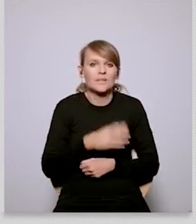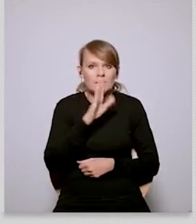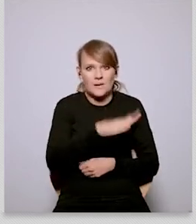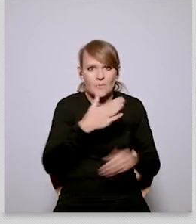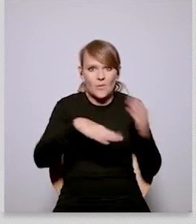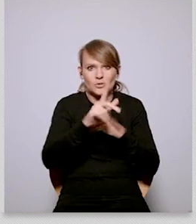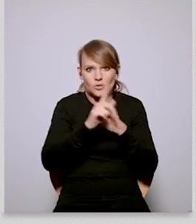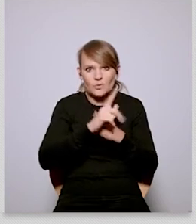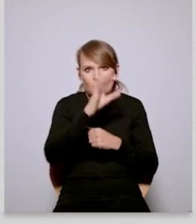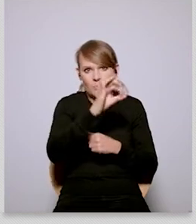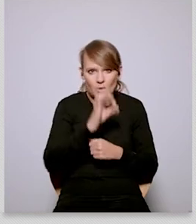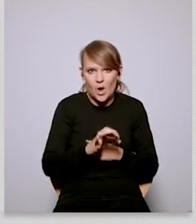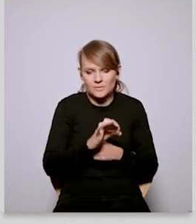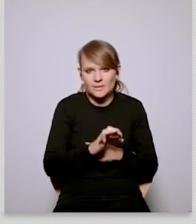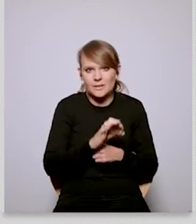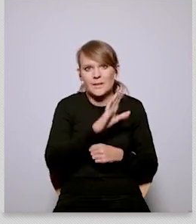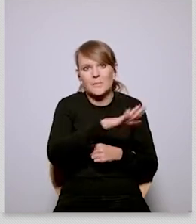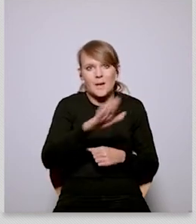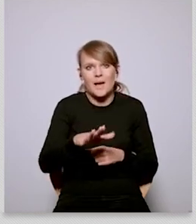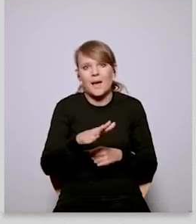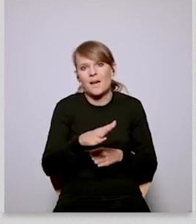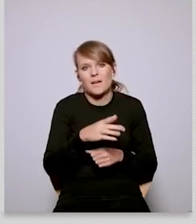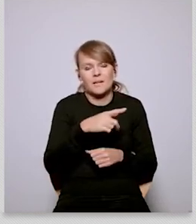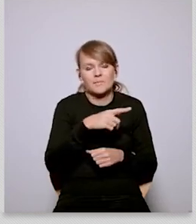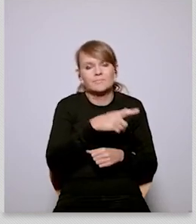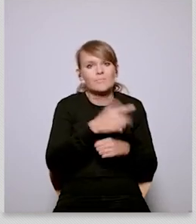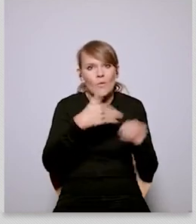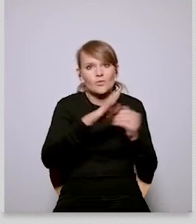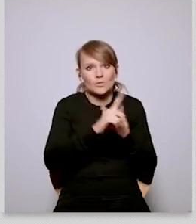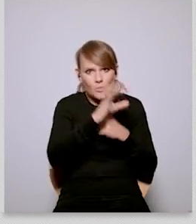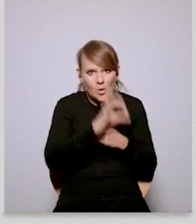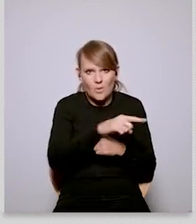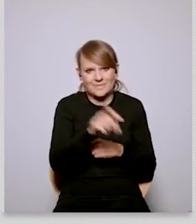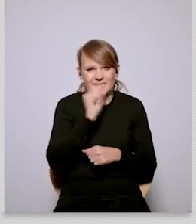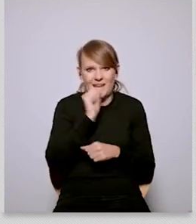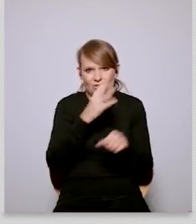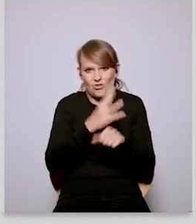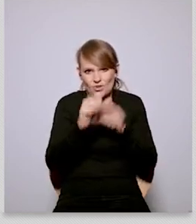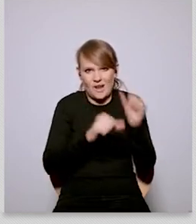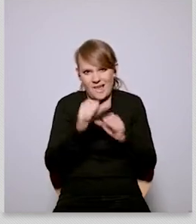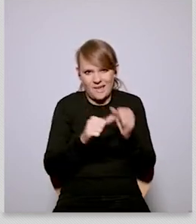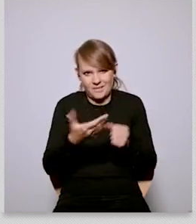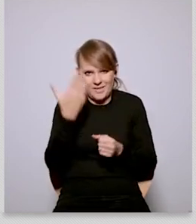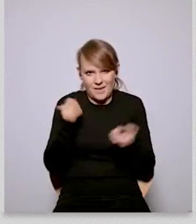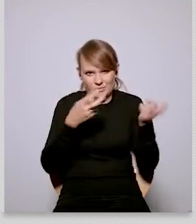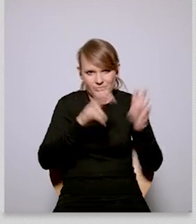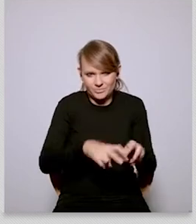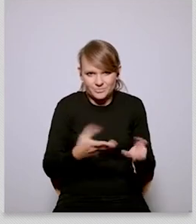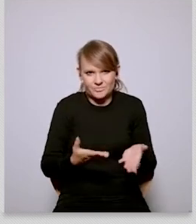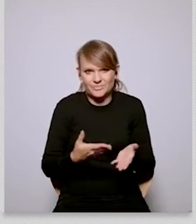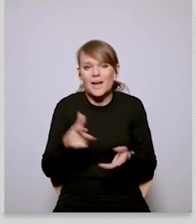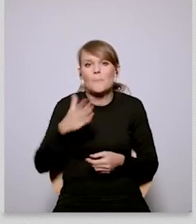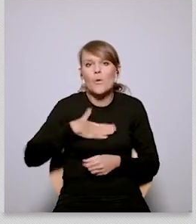forced to invest in new sources 70 percent of our power plants are older than 70 years